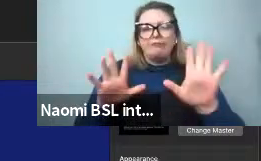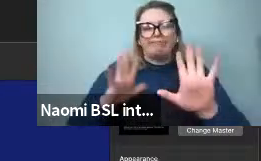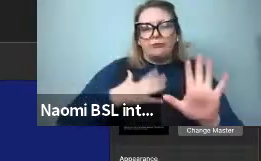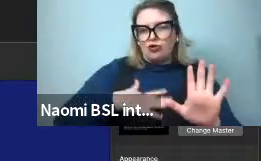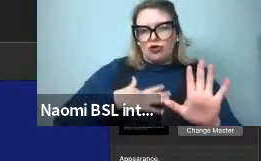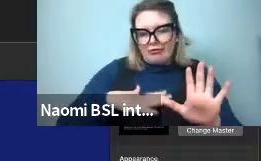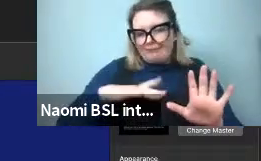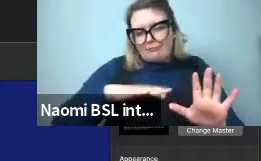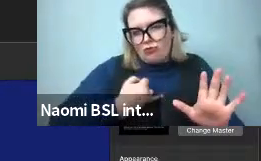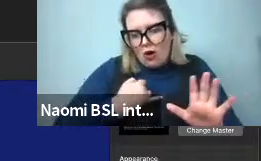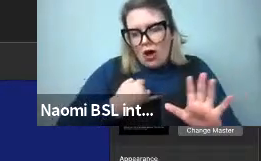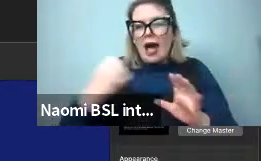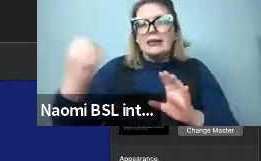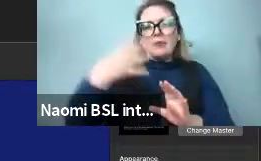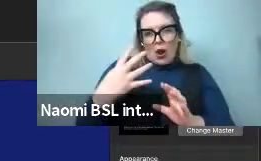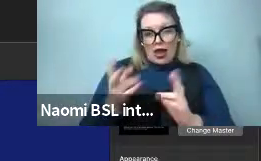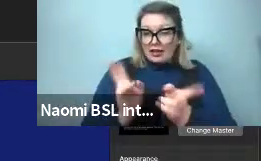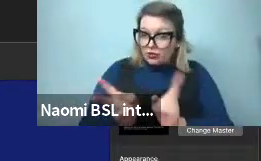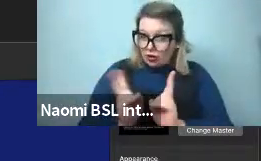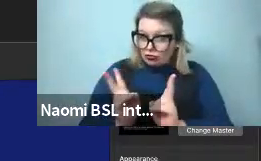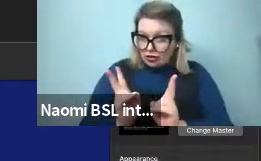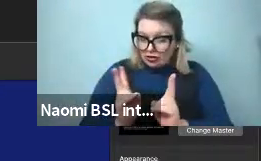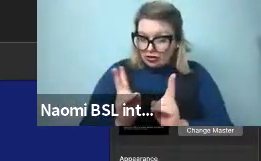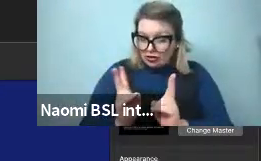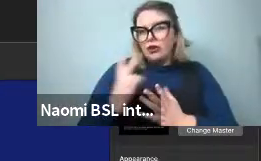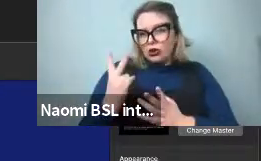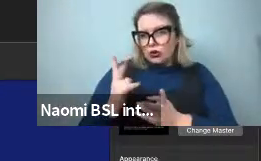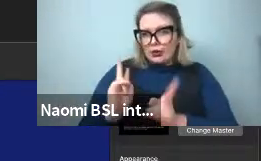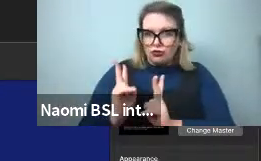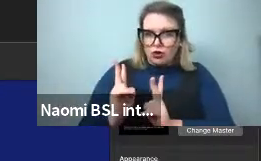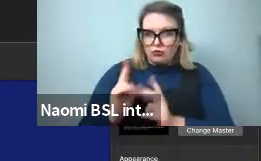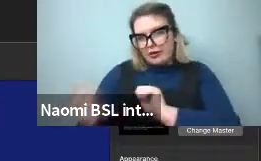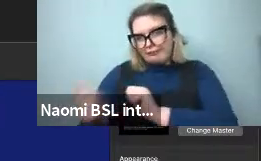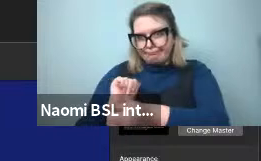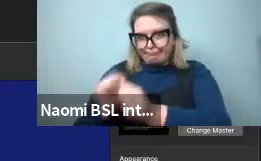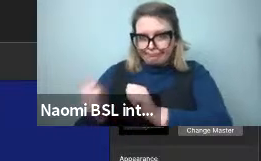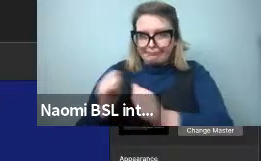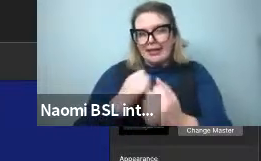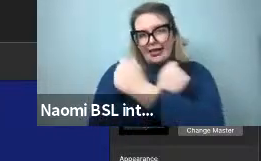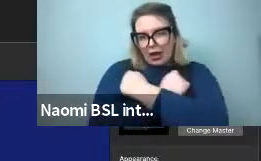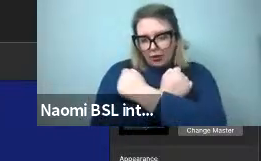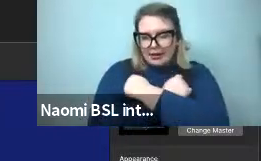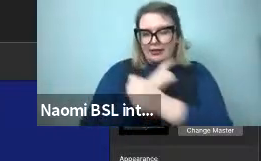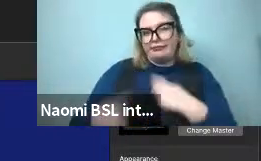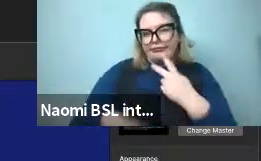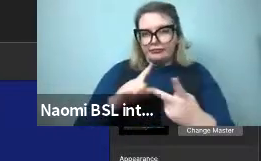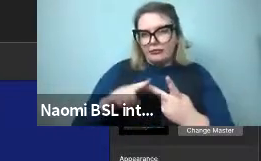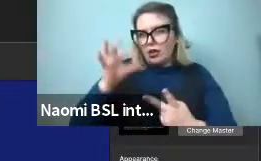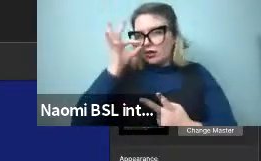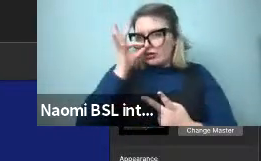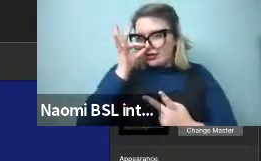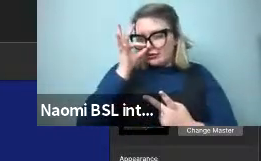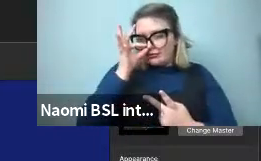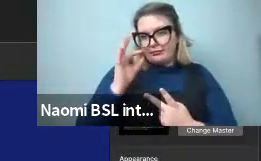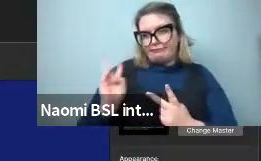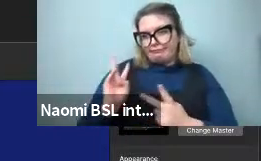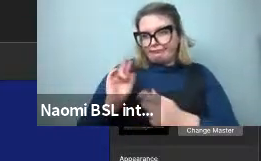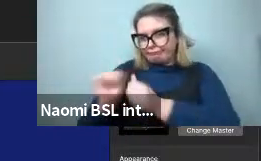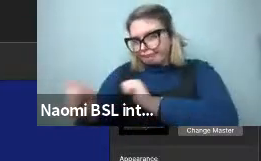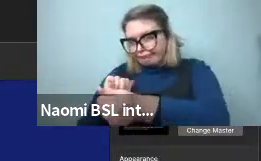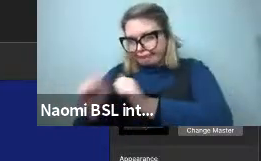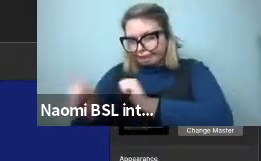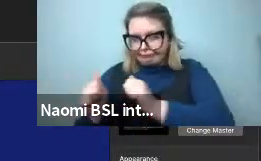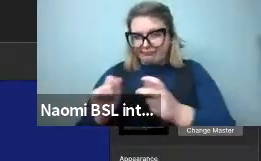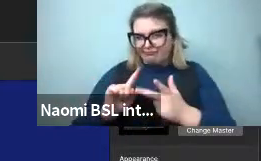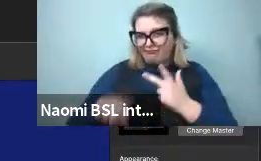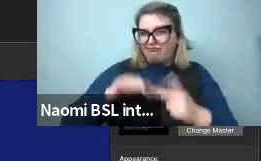interpretation video from our two interpreters tonight, Naomi Byrne and Chris Stone. We'll also be joined by